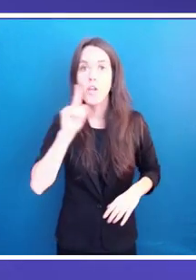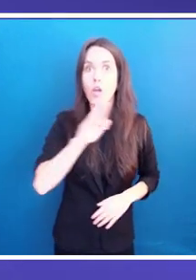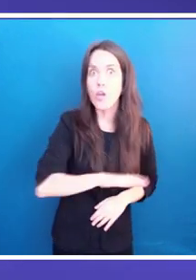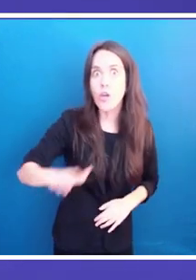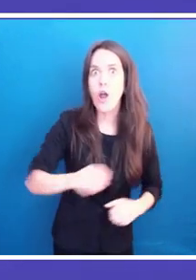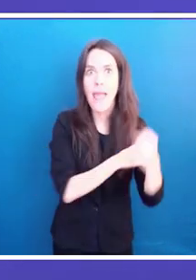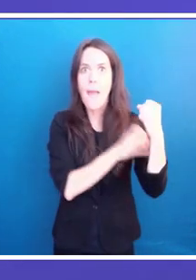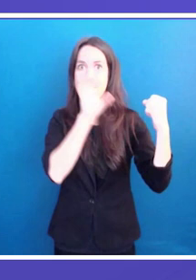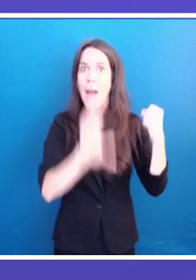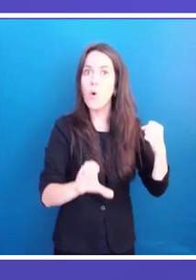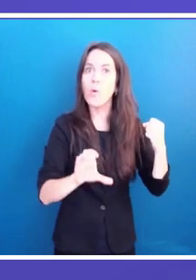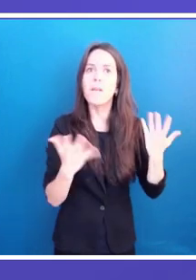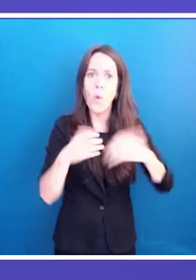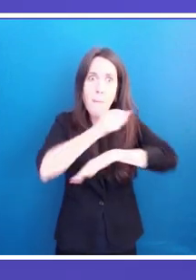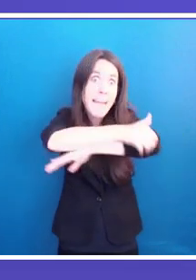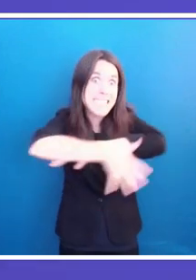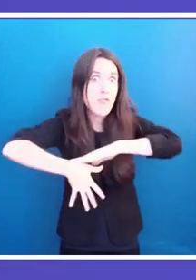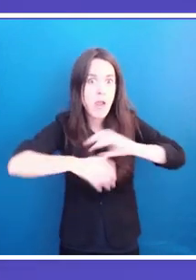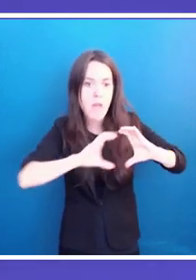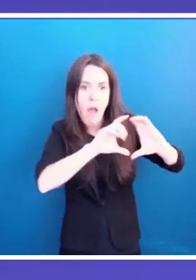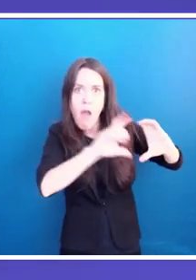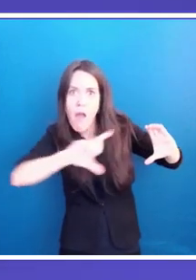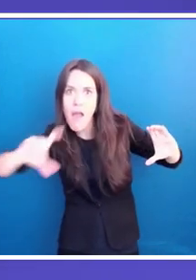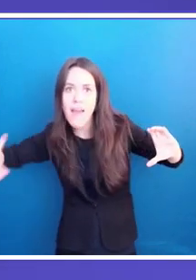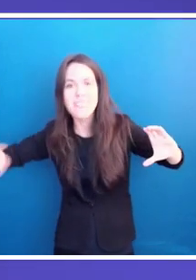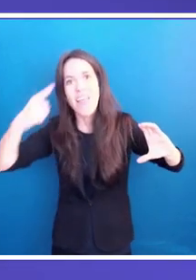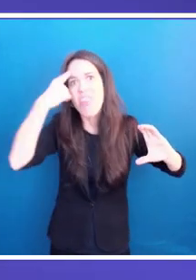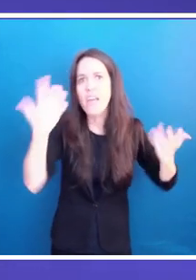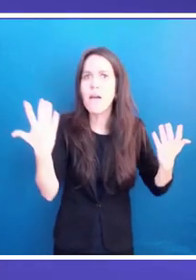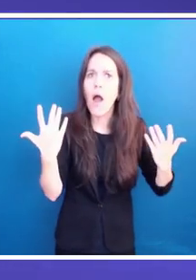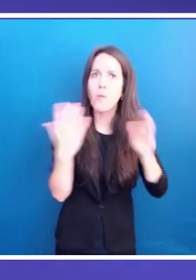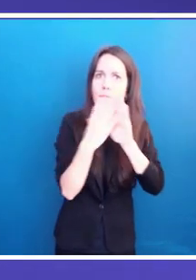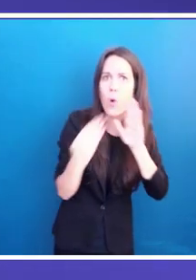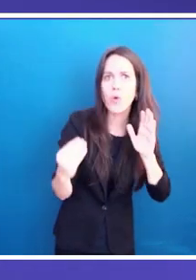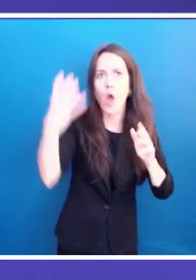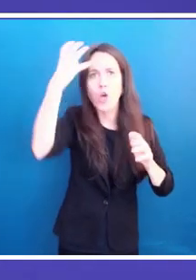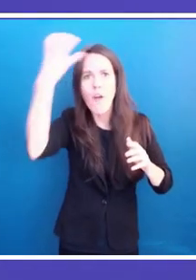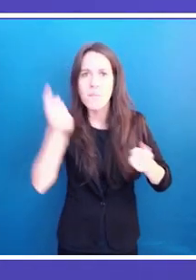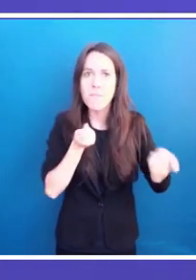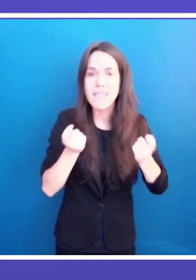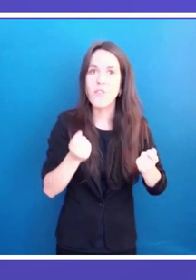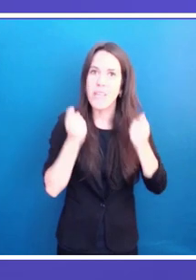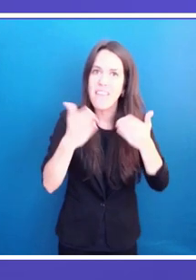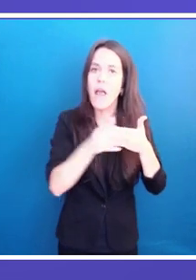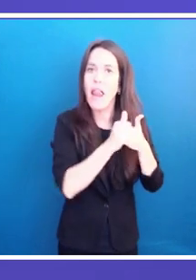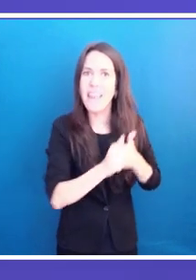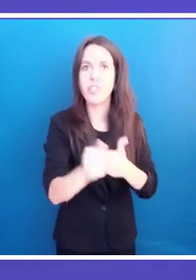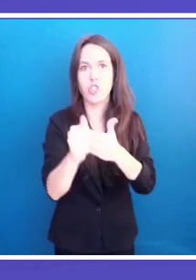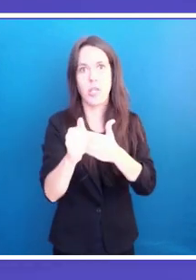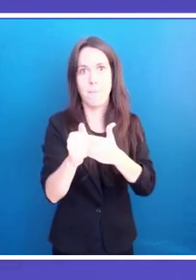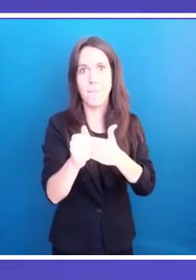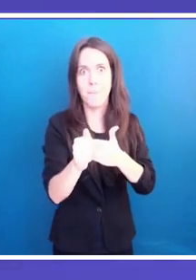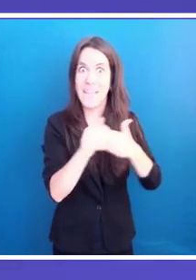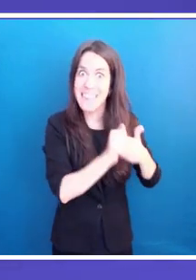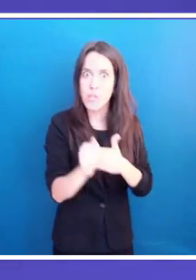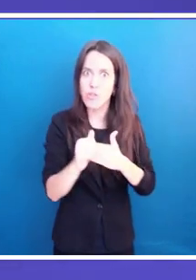also to implement governance models that value the contribution of women in the society, in the